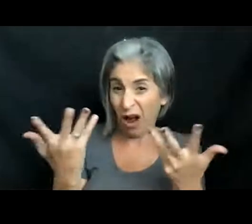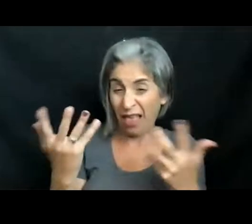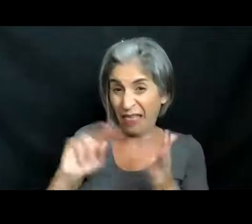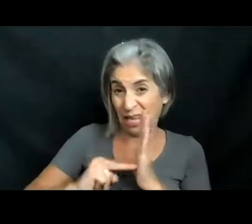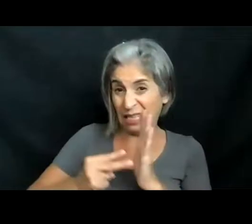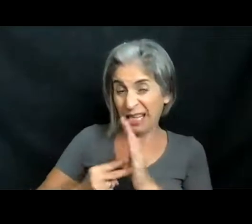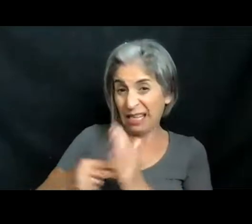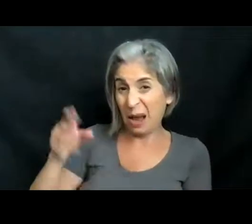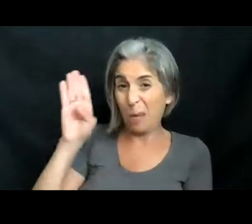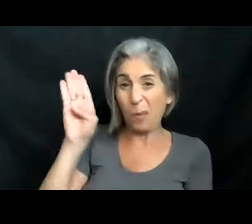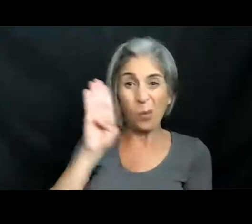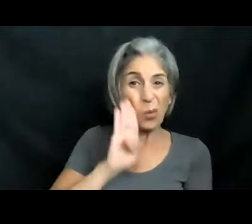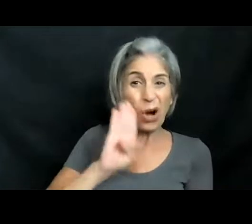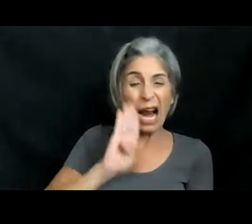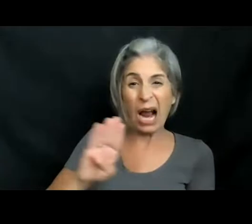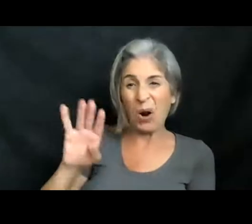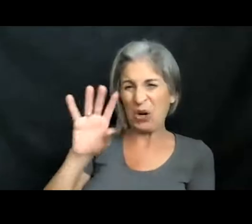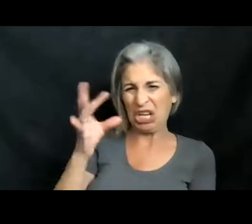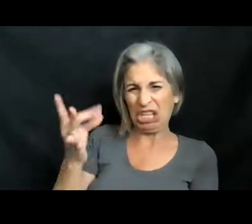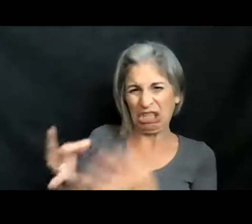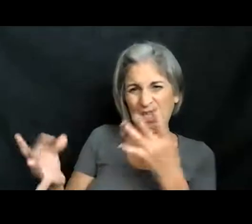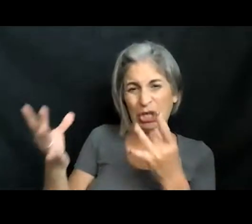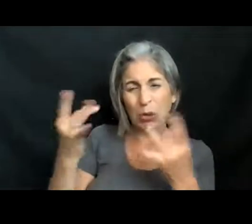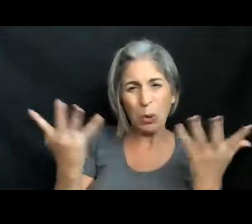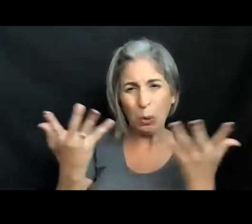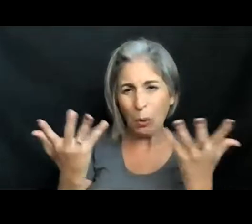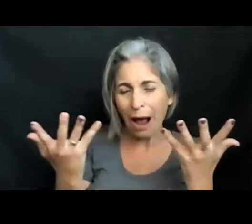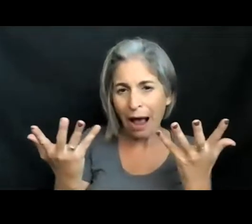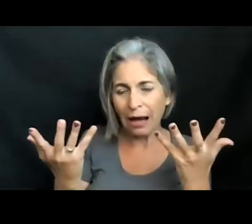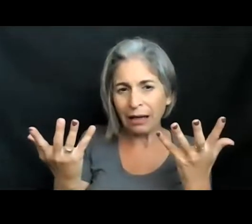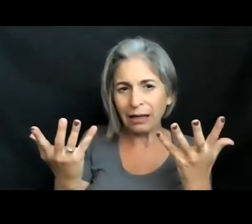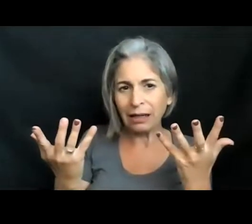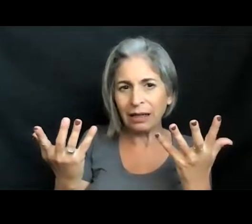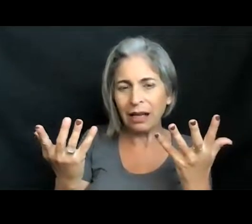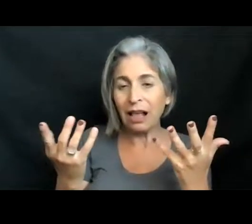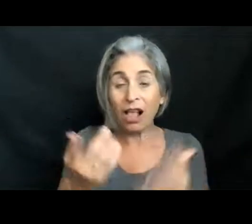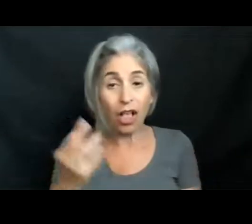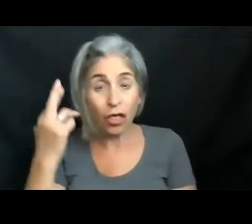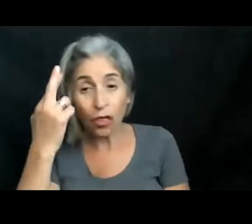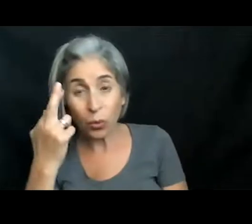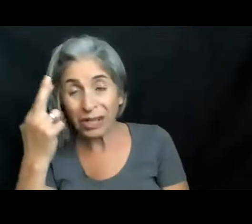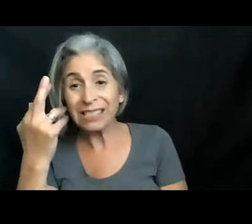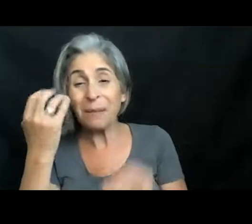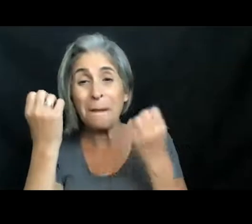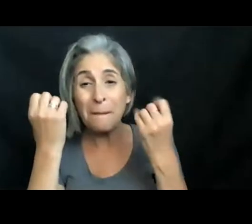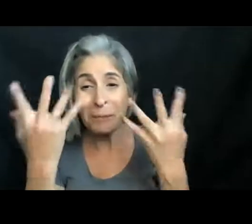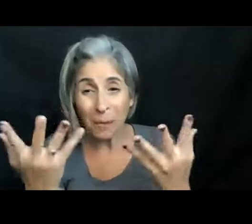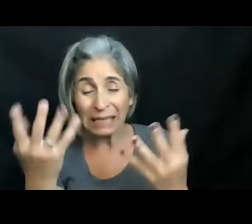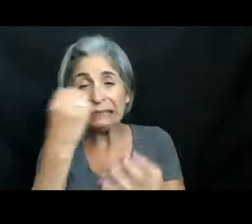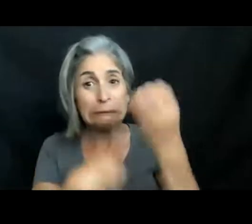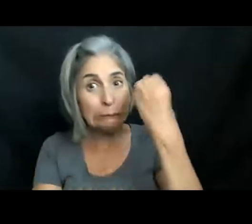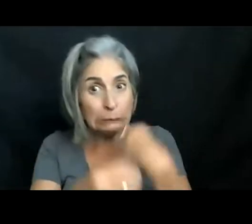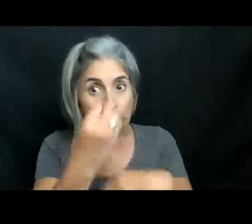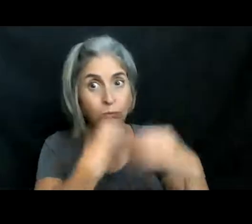over his organs might be? I will give you a hint. It is because of the amount he eats. It is because